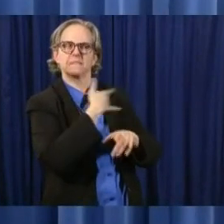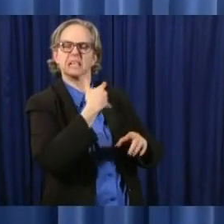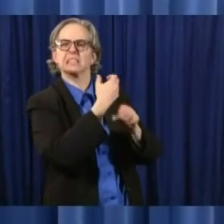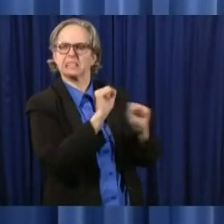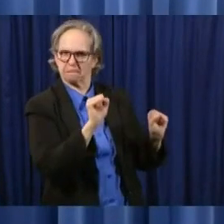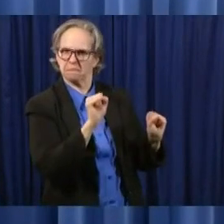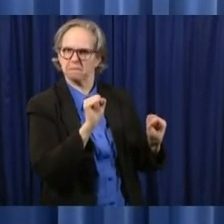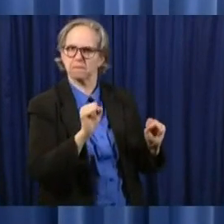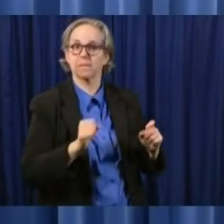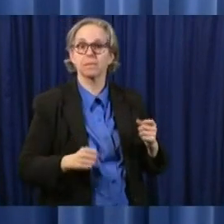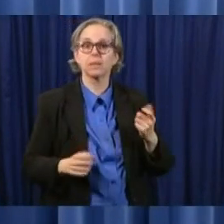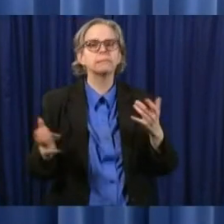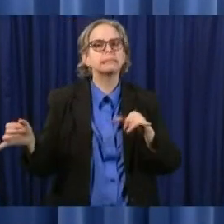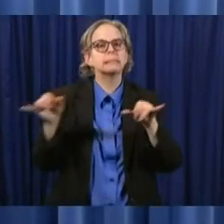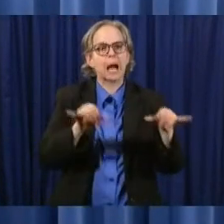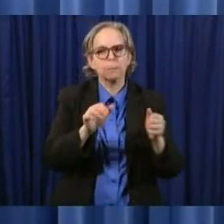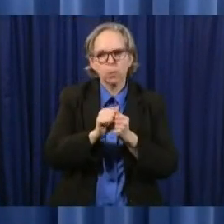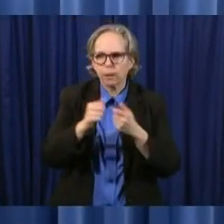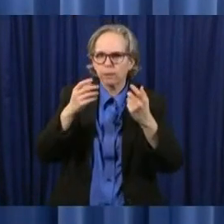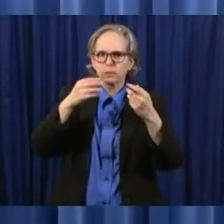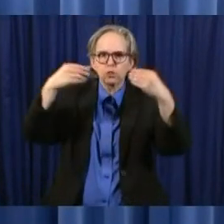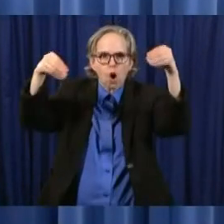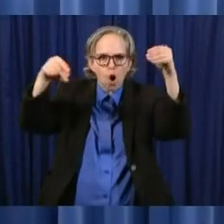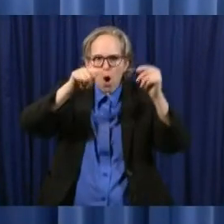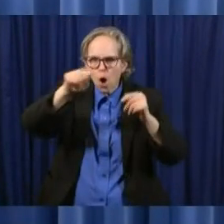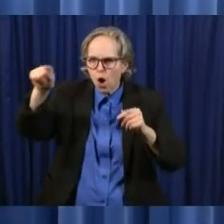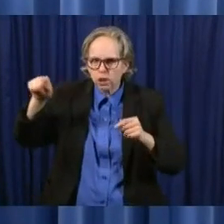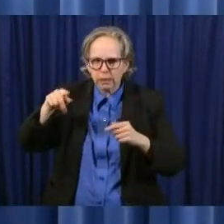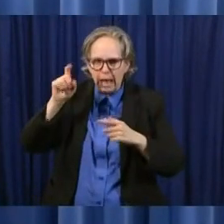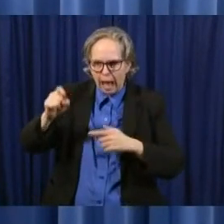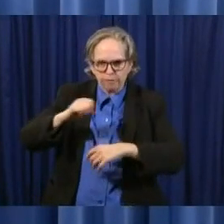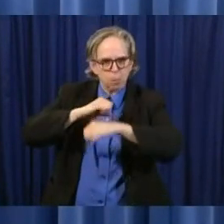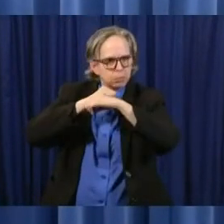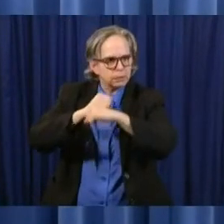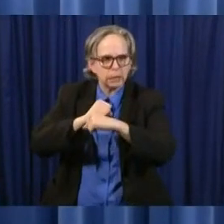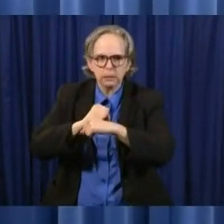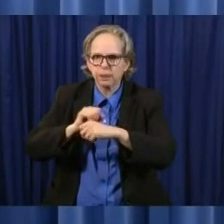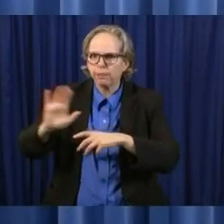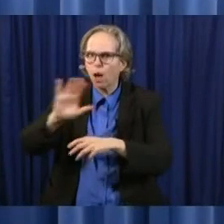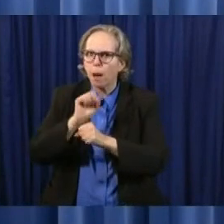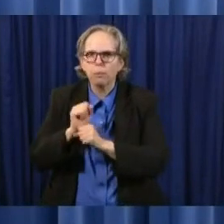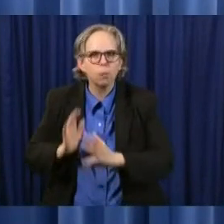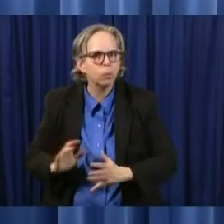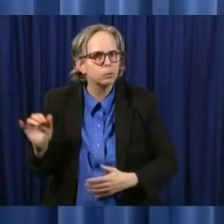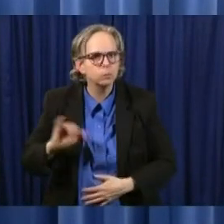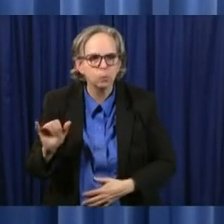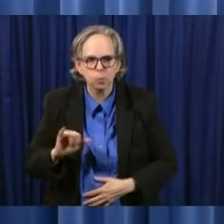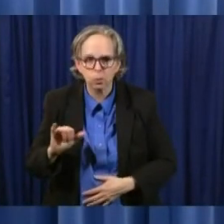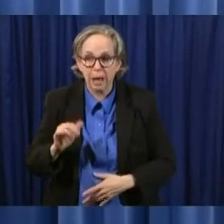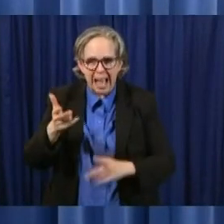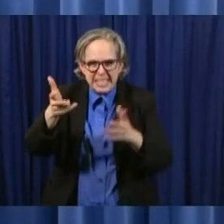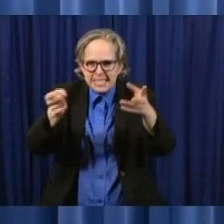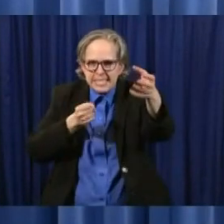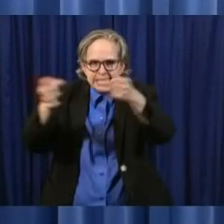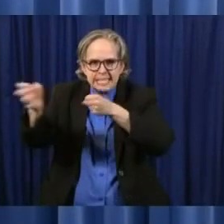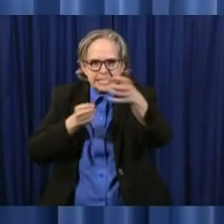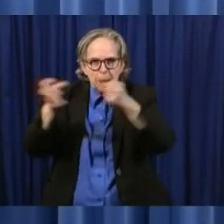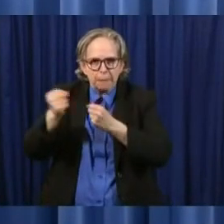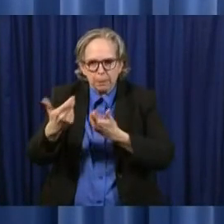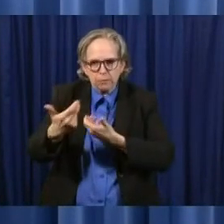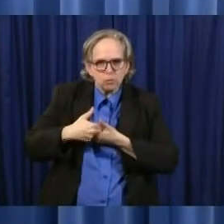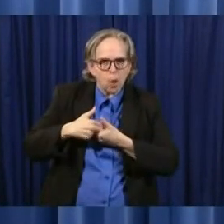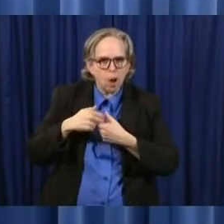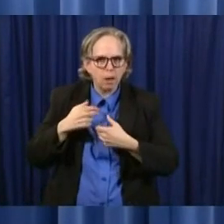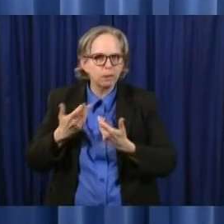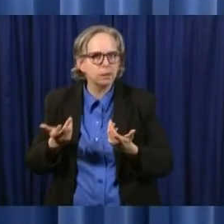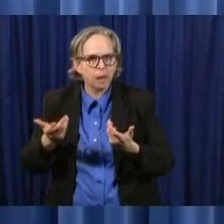retail business has to make sure its employees are safe and feel safe and they can recruit people to come in uh as the same way with